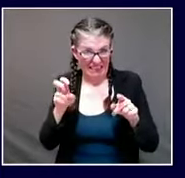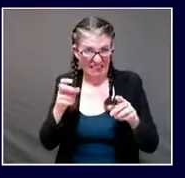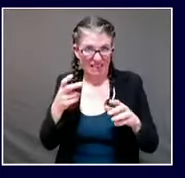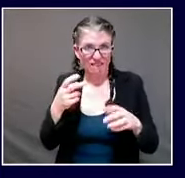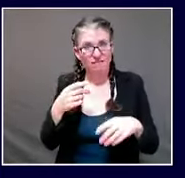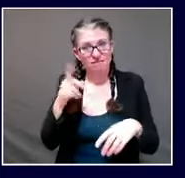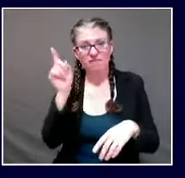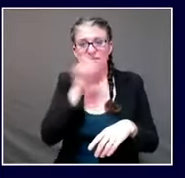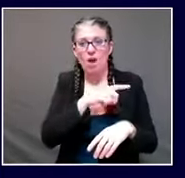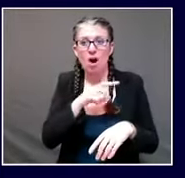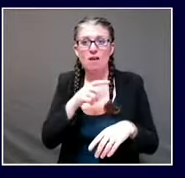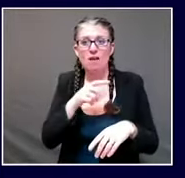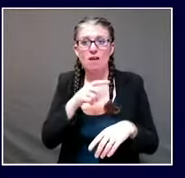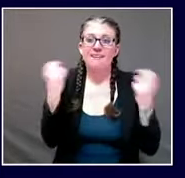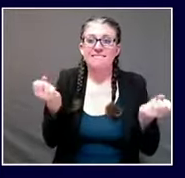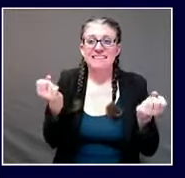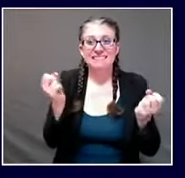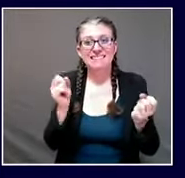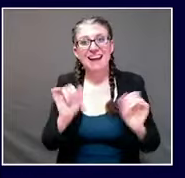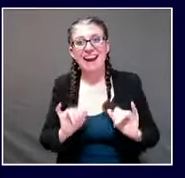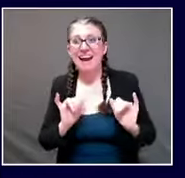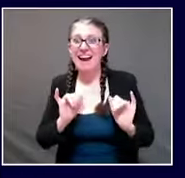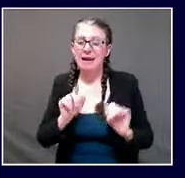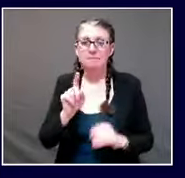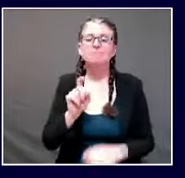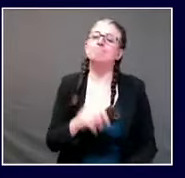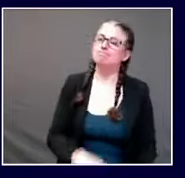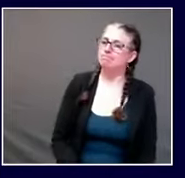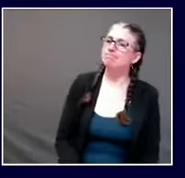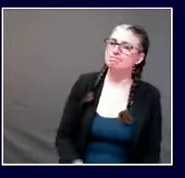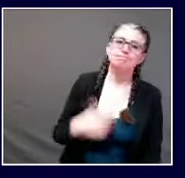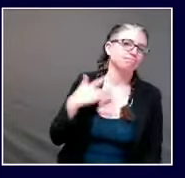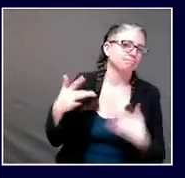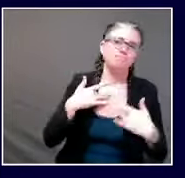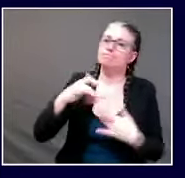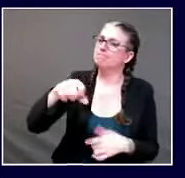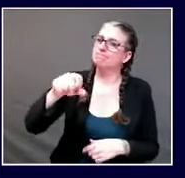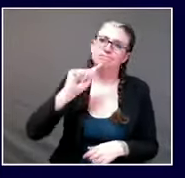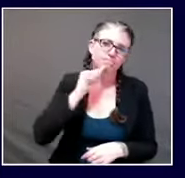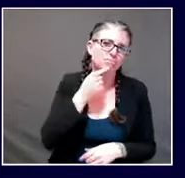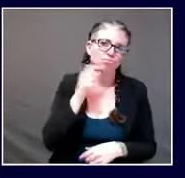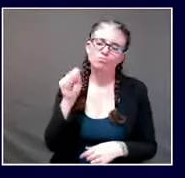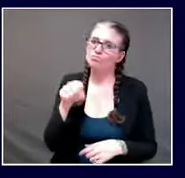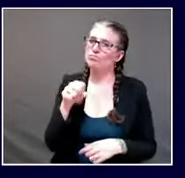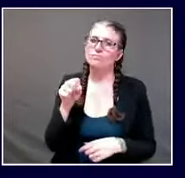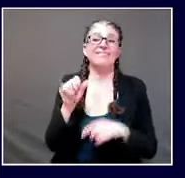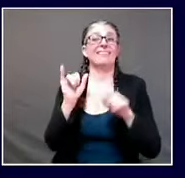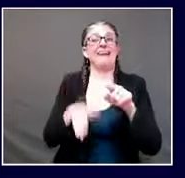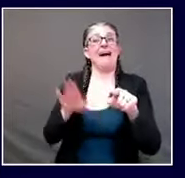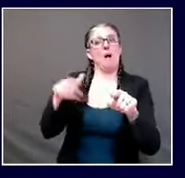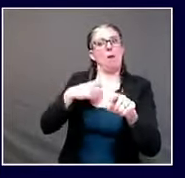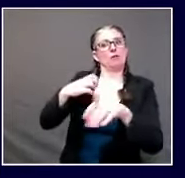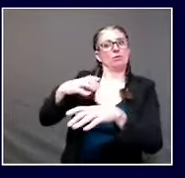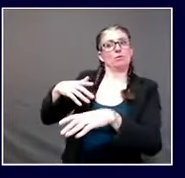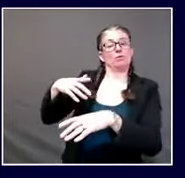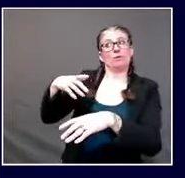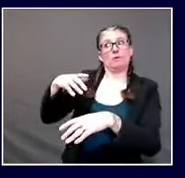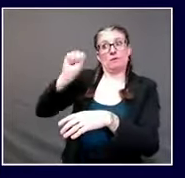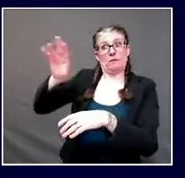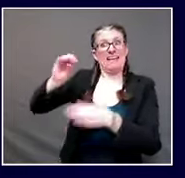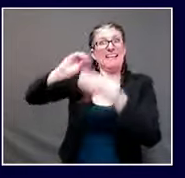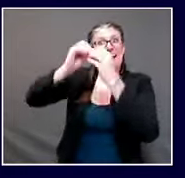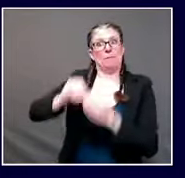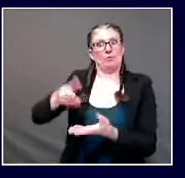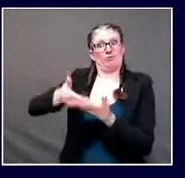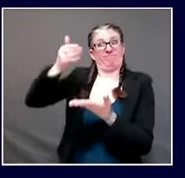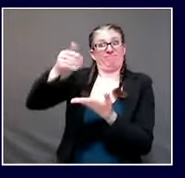percentage in maine where that has occurred and thus has has has led to a um you know particular transmission event what i can tell